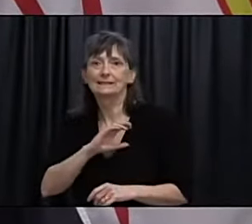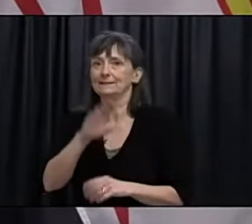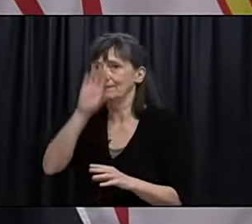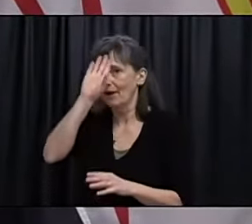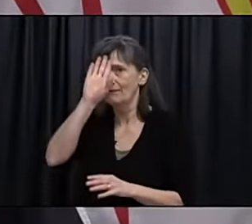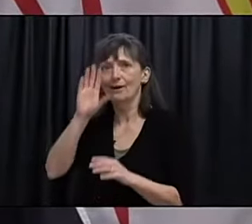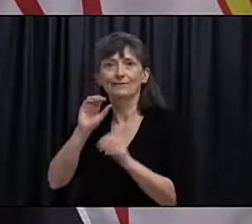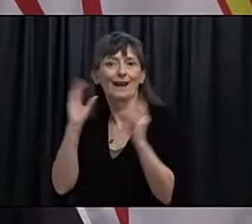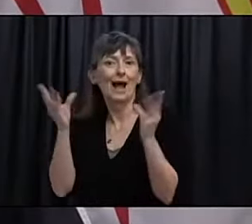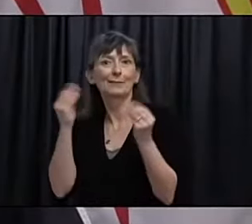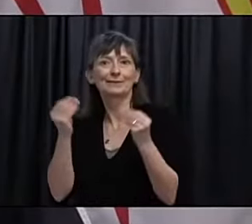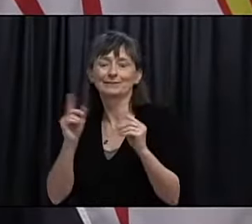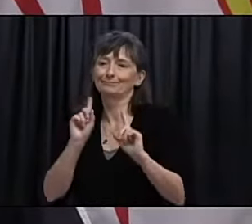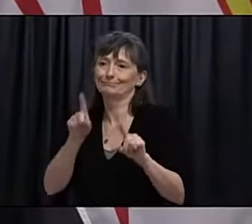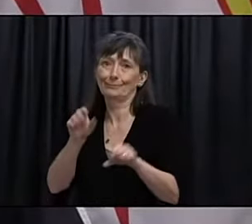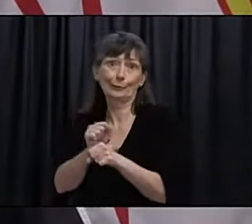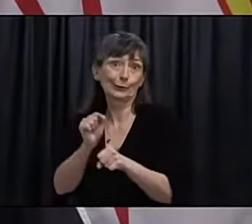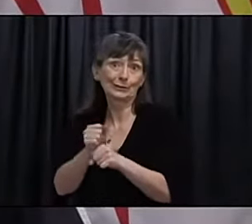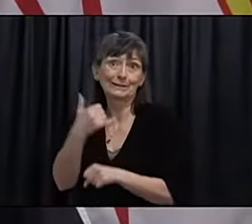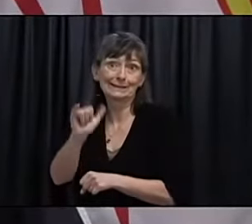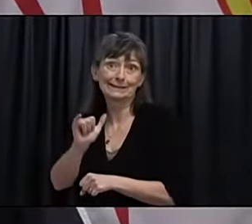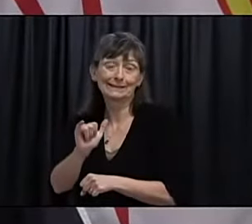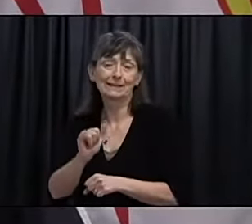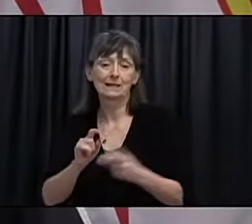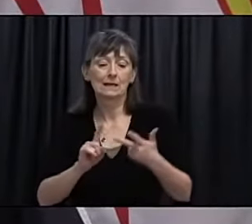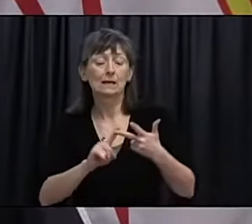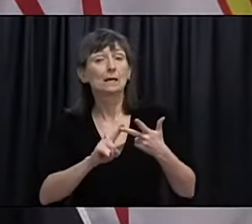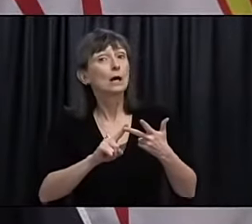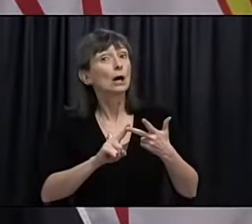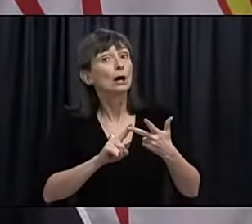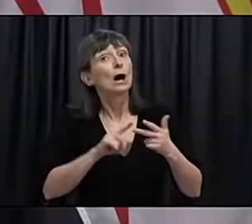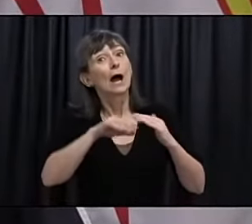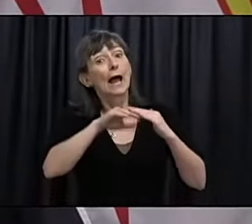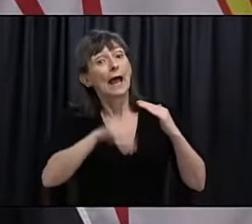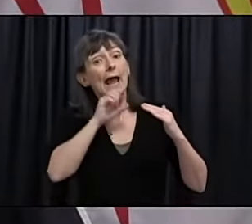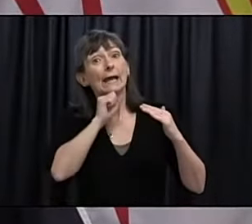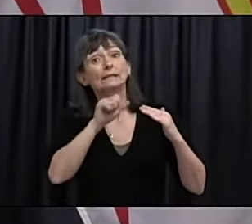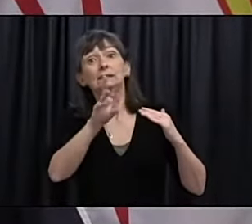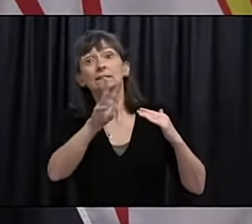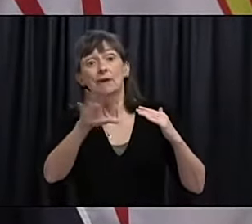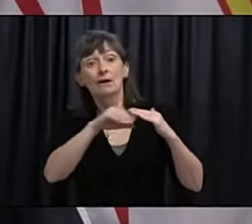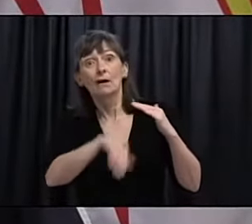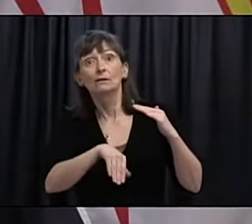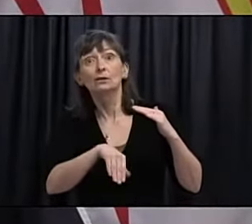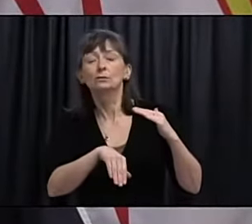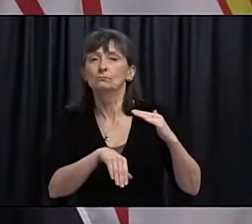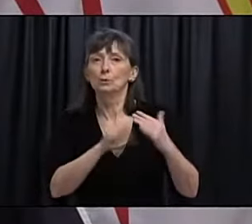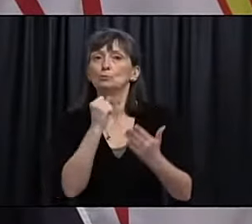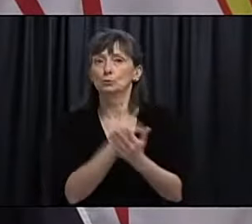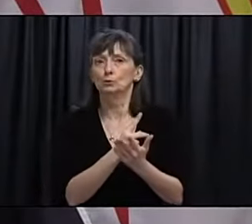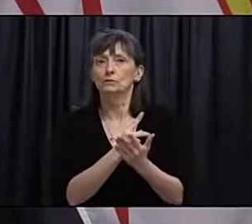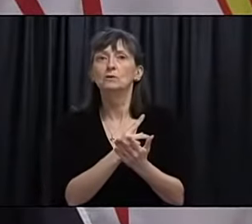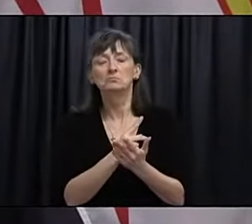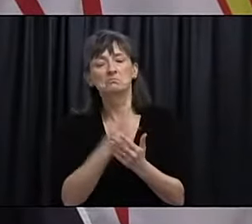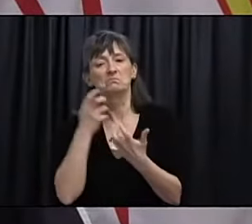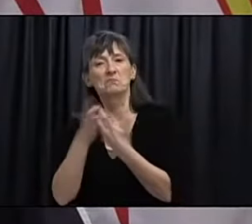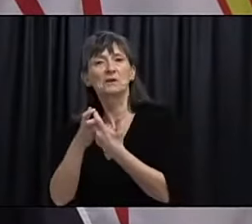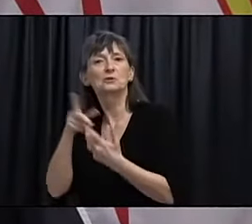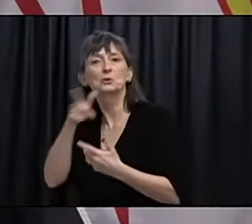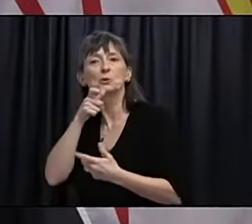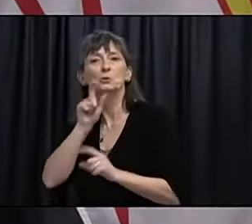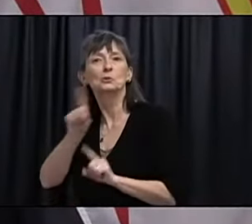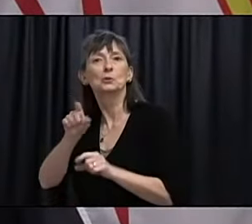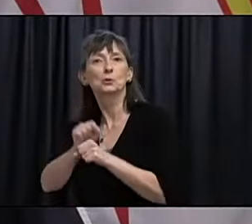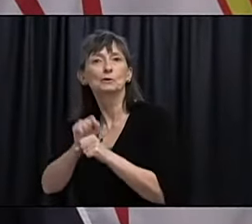vaccine has been approved for those under 65 years of age which aligns well with the demographics of these priority groups. We